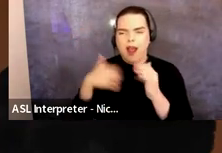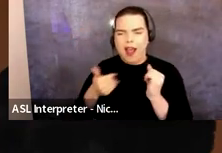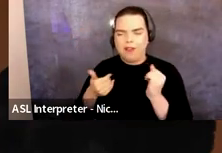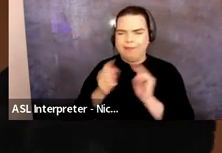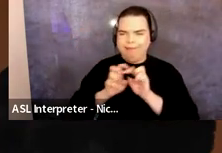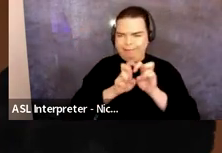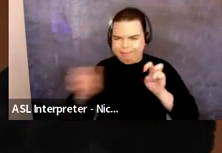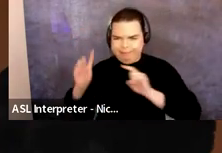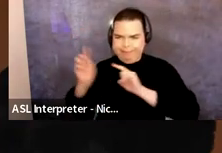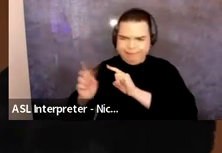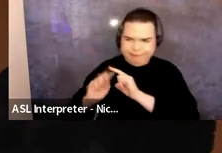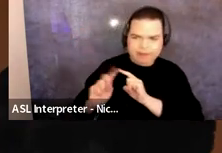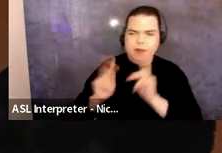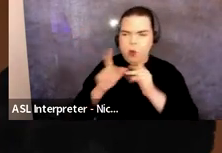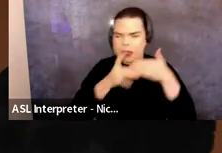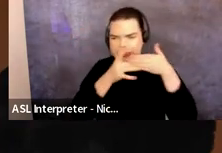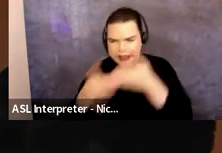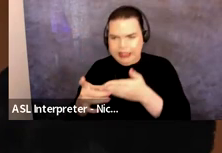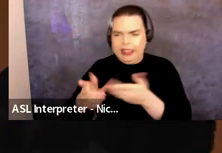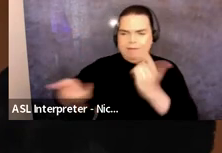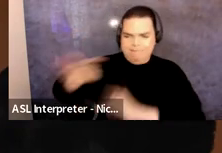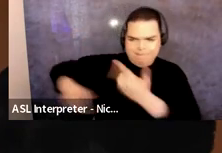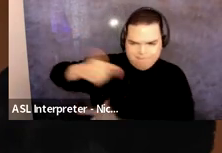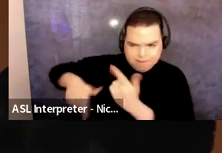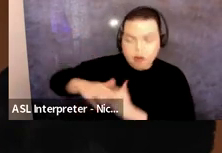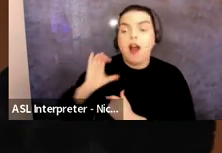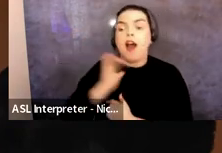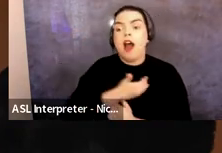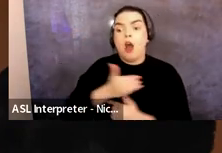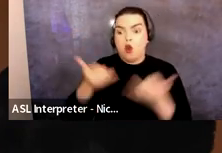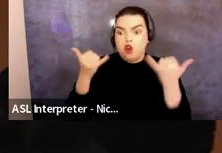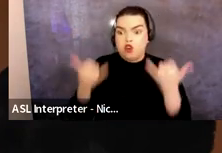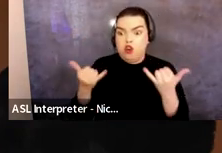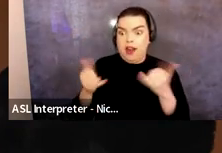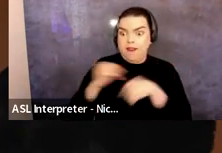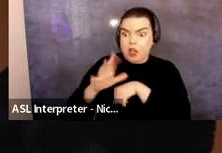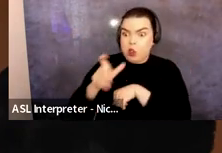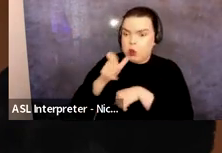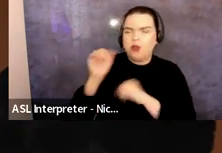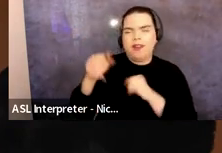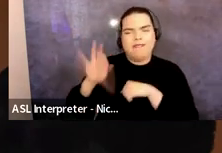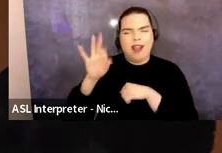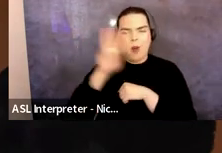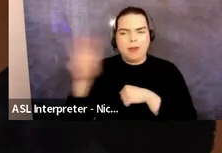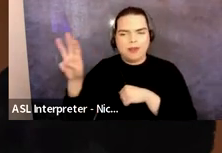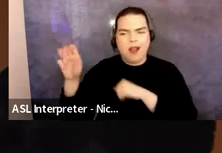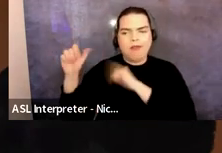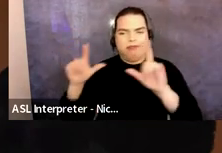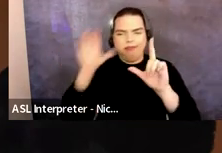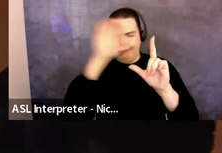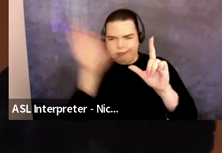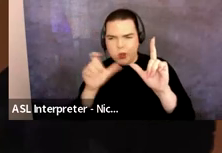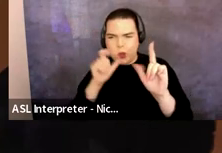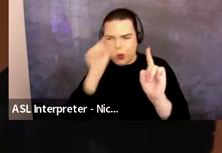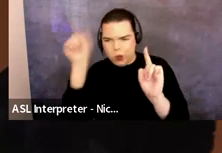of field leaders. A list of our current advisors can be viewed on our website. I would like to offer here the note that that list of